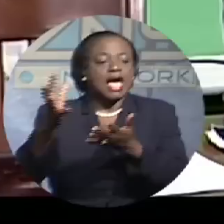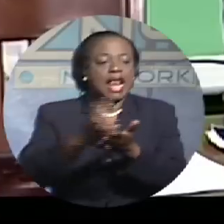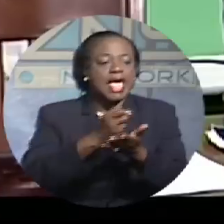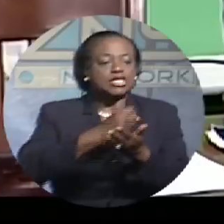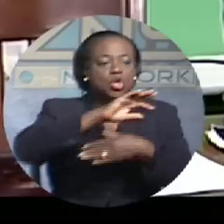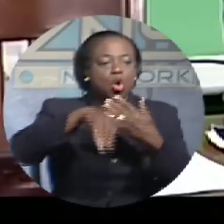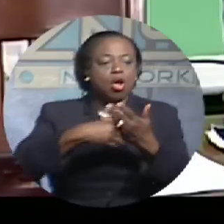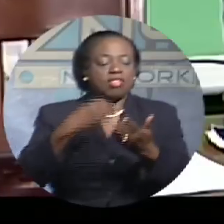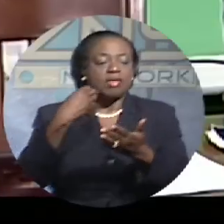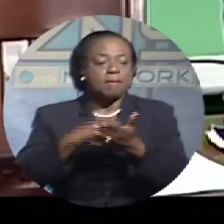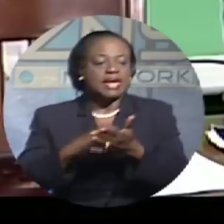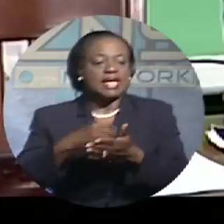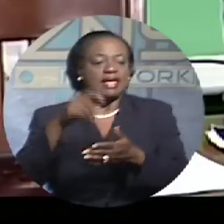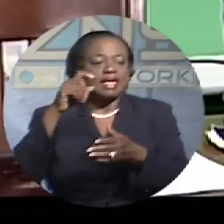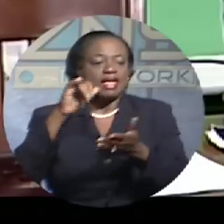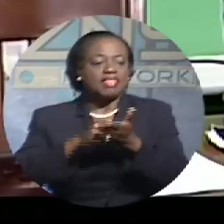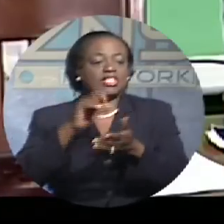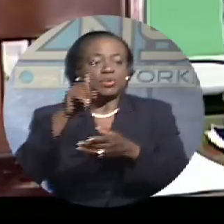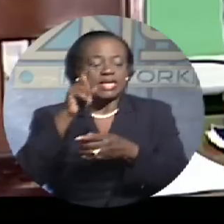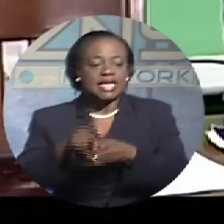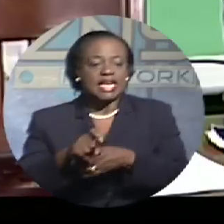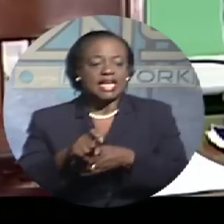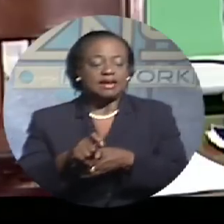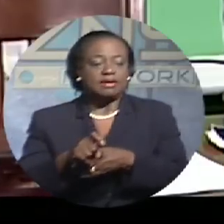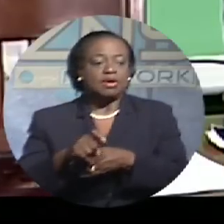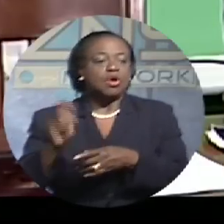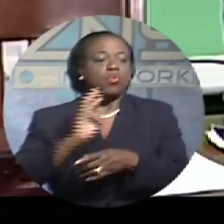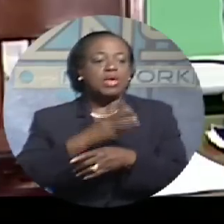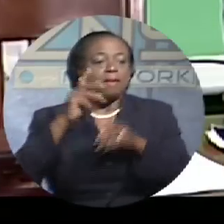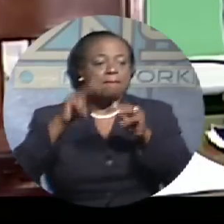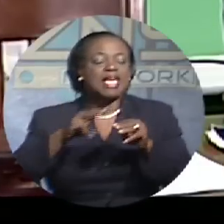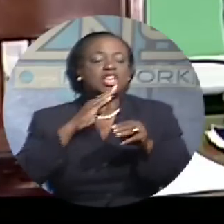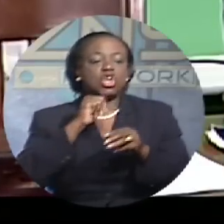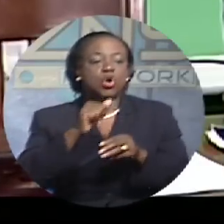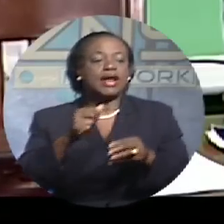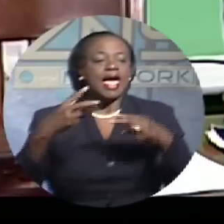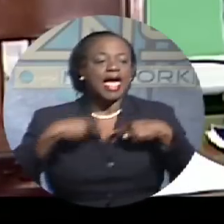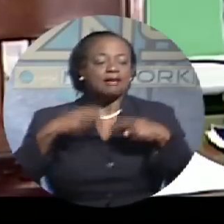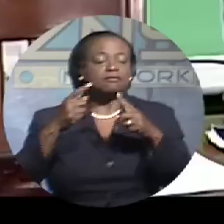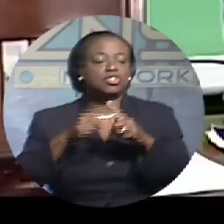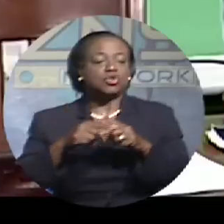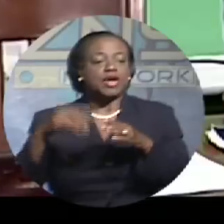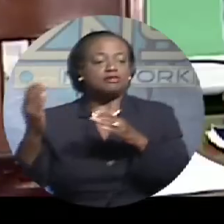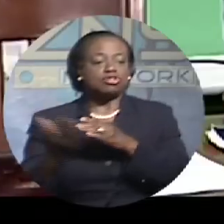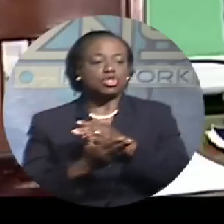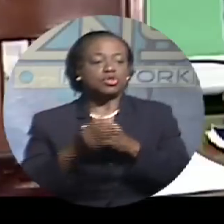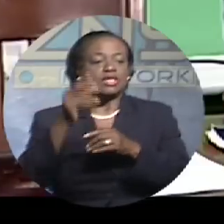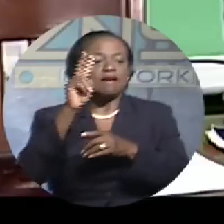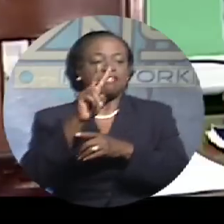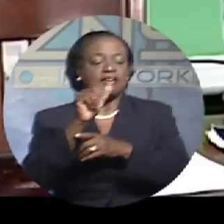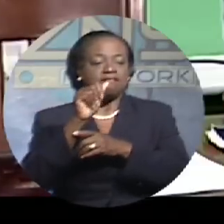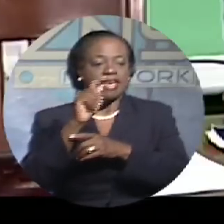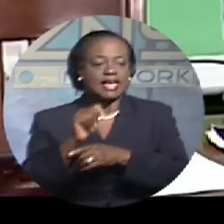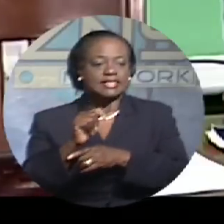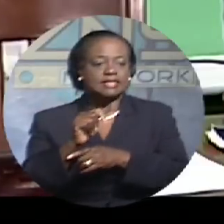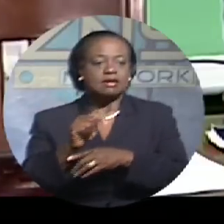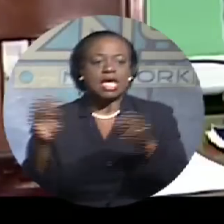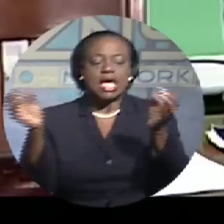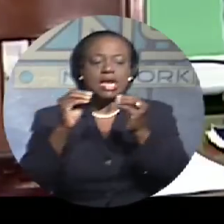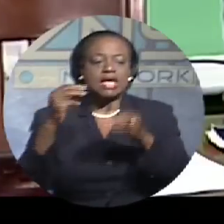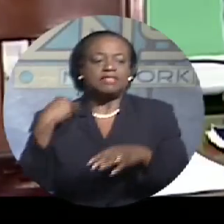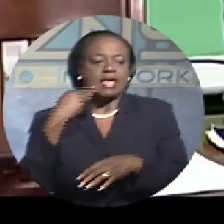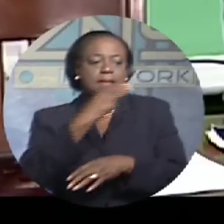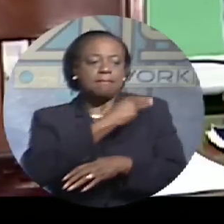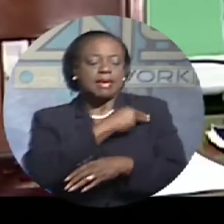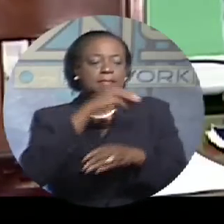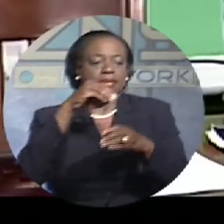ready persons in this country experiencing hardship. It seems that we want to increase their burdens and stress. There's no member in this House who can say that